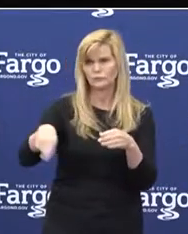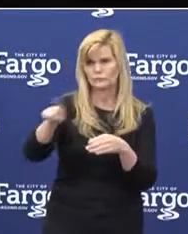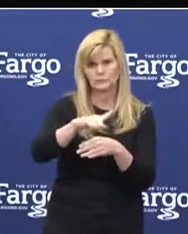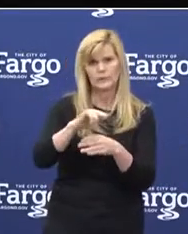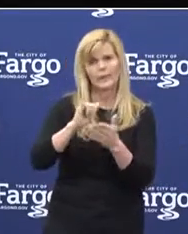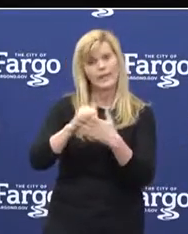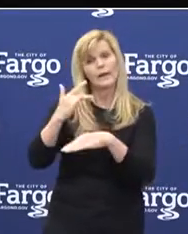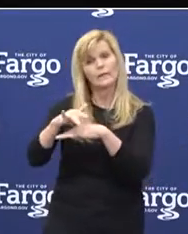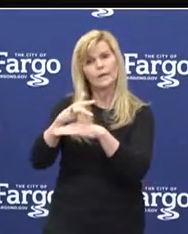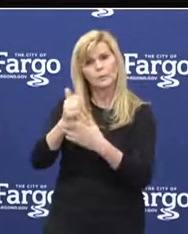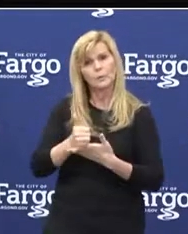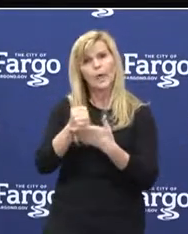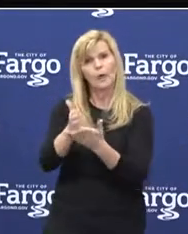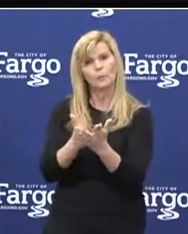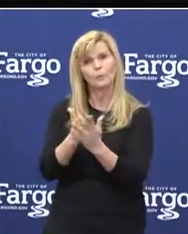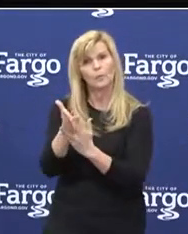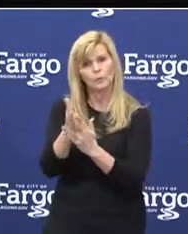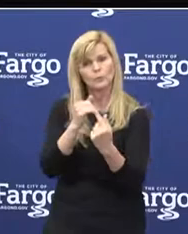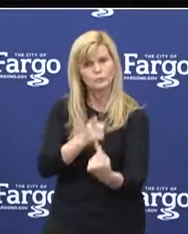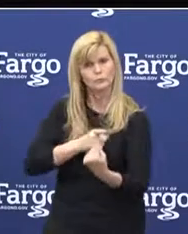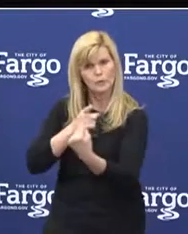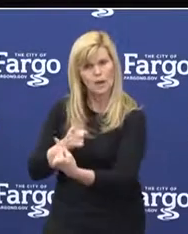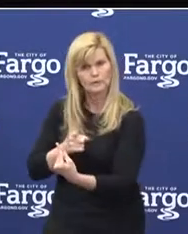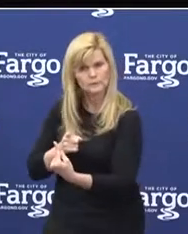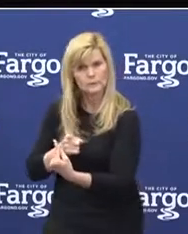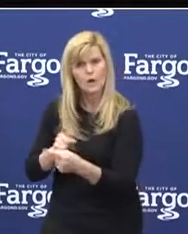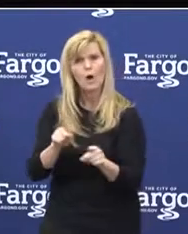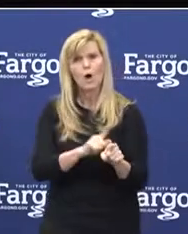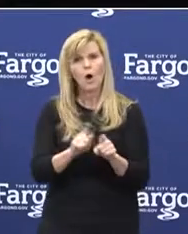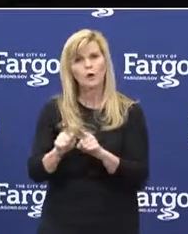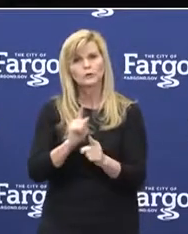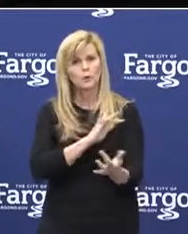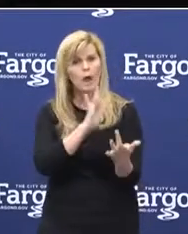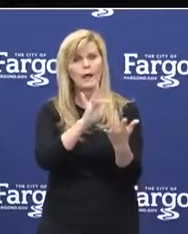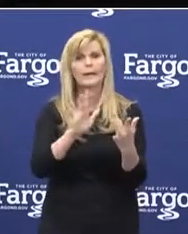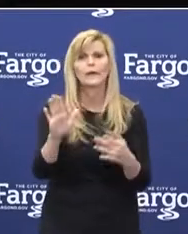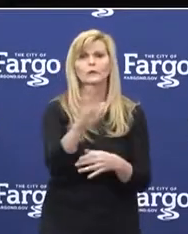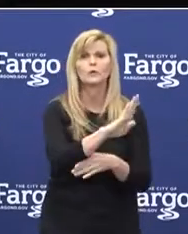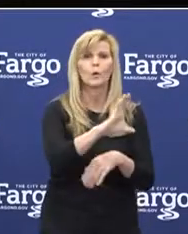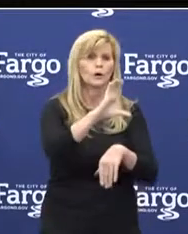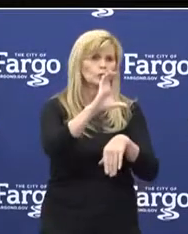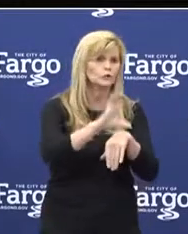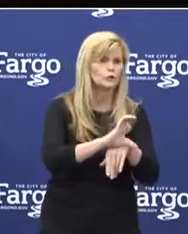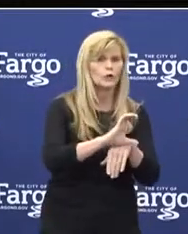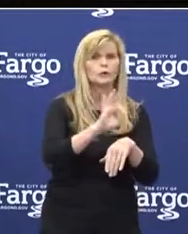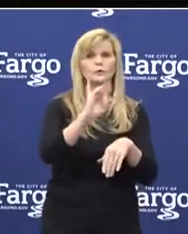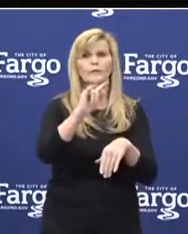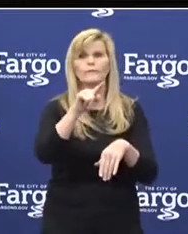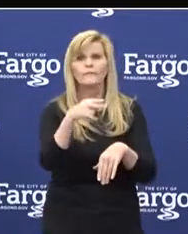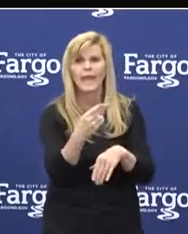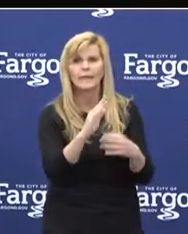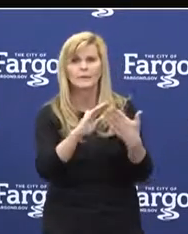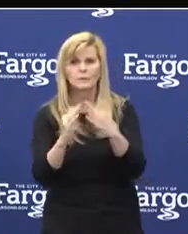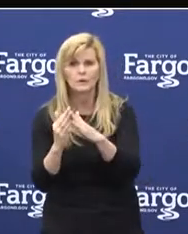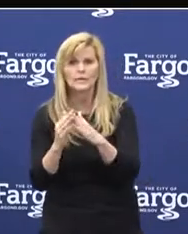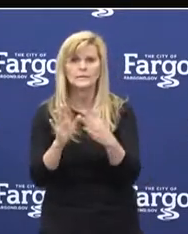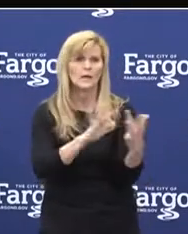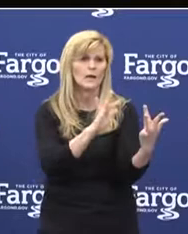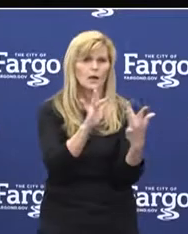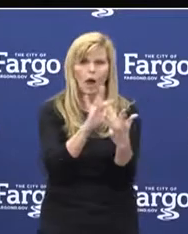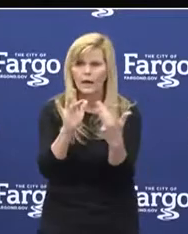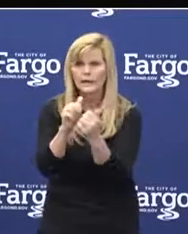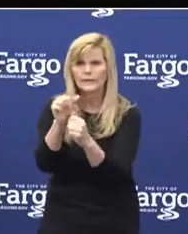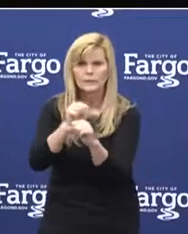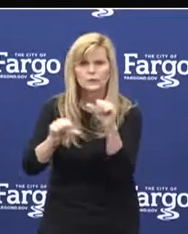to help you through this time. Also, reach out to your faith communities, check in with each other, and connect with